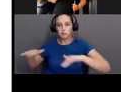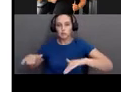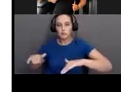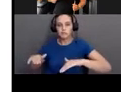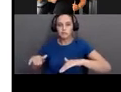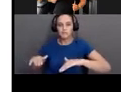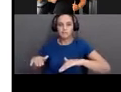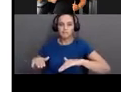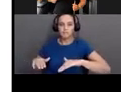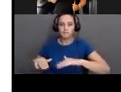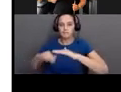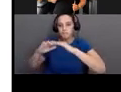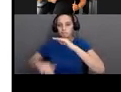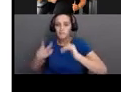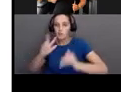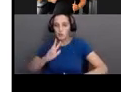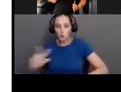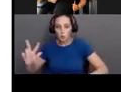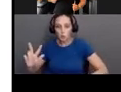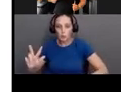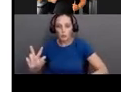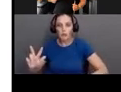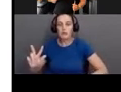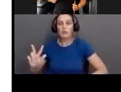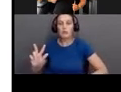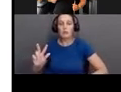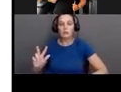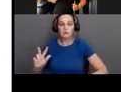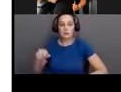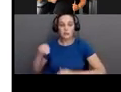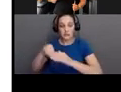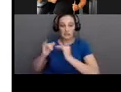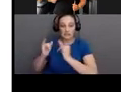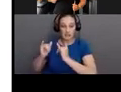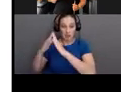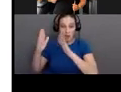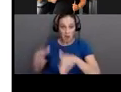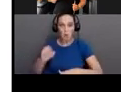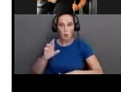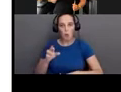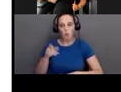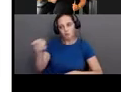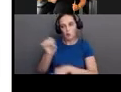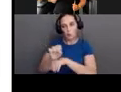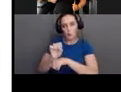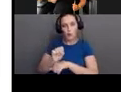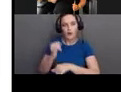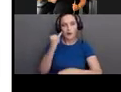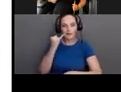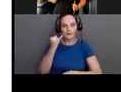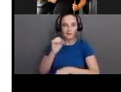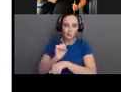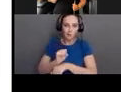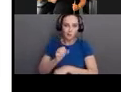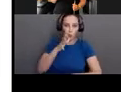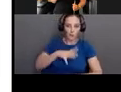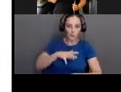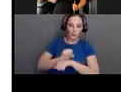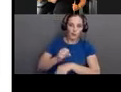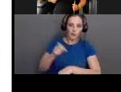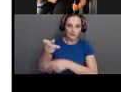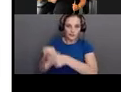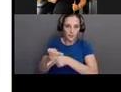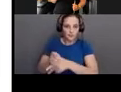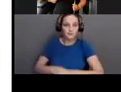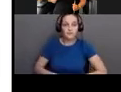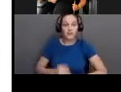woman's home or at work if the woman works in daycare. If the woman catches the virus during pregnancy, there's about a 33%